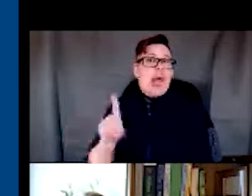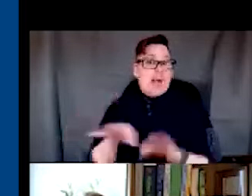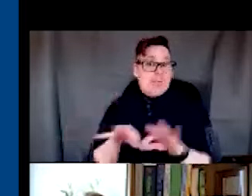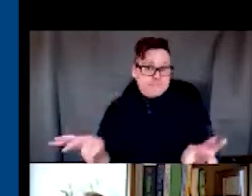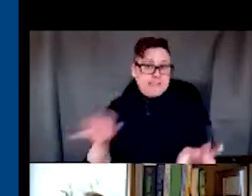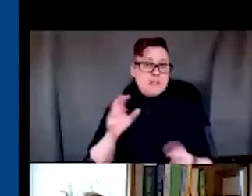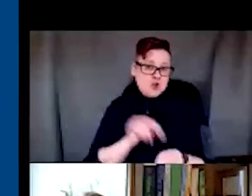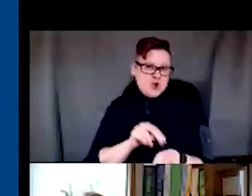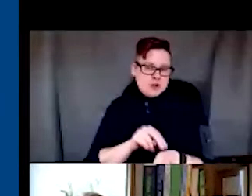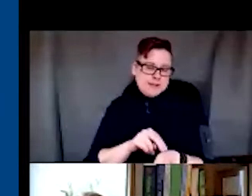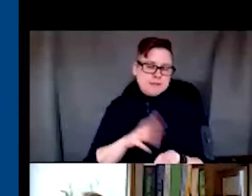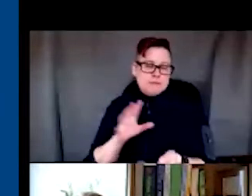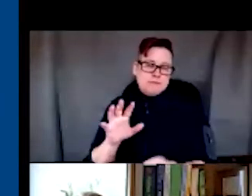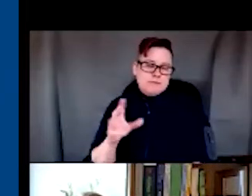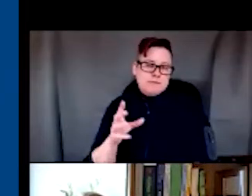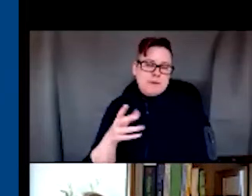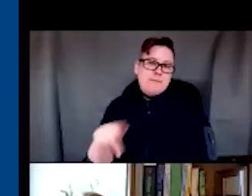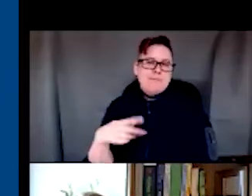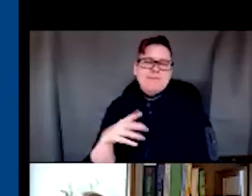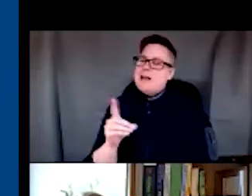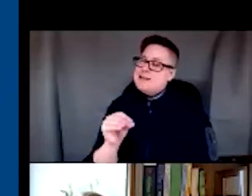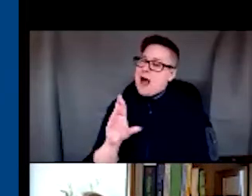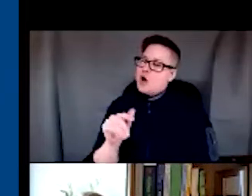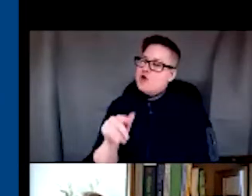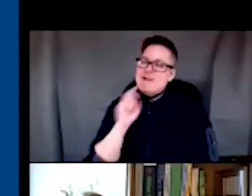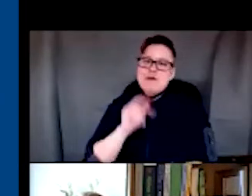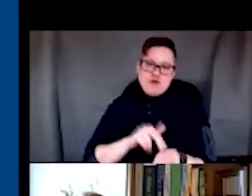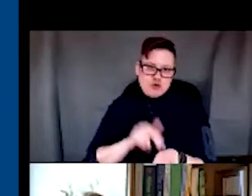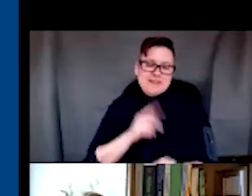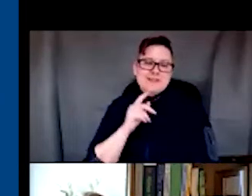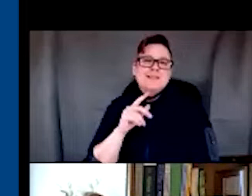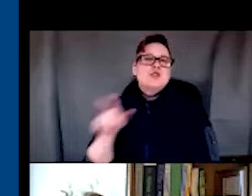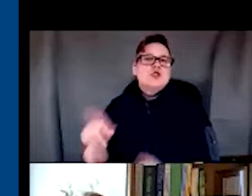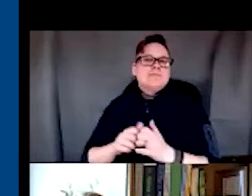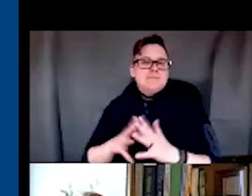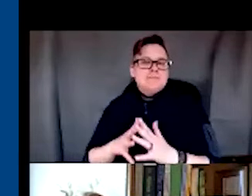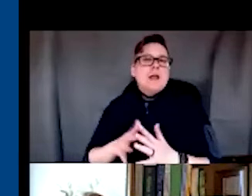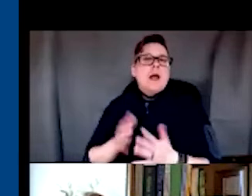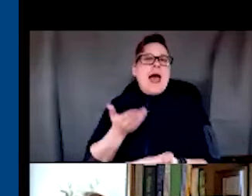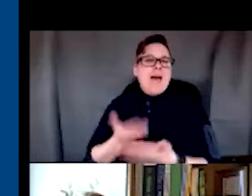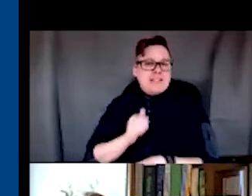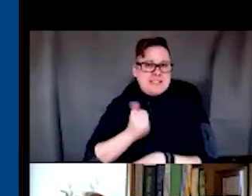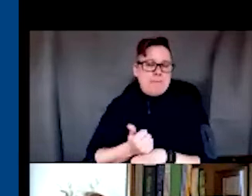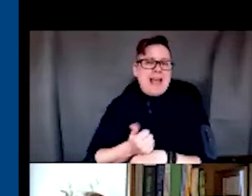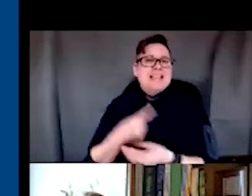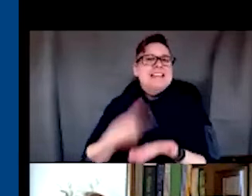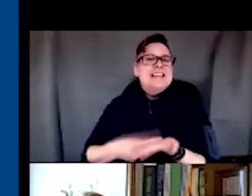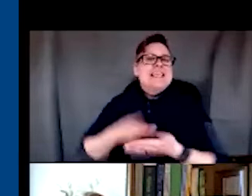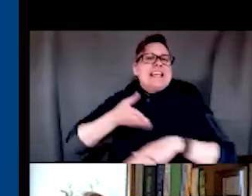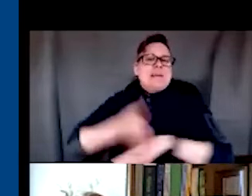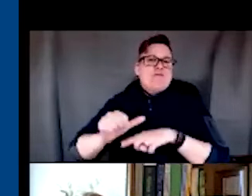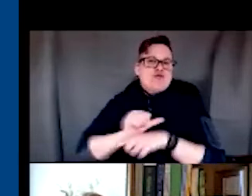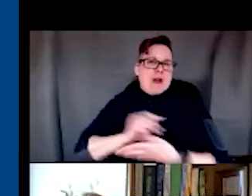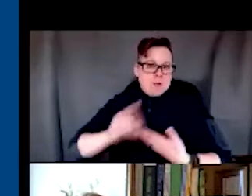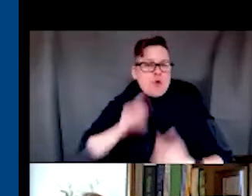nursing practice in 2013, where she implemented an evidence-based debriefing training program to empower faculty to